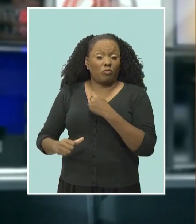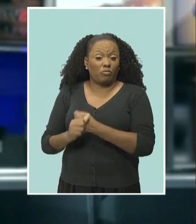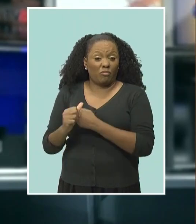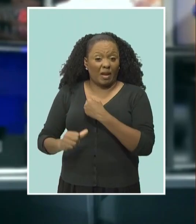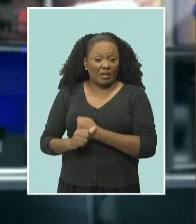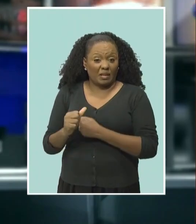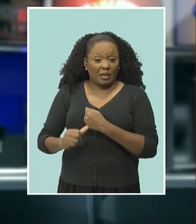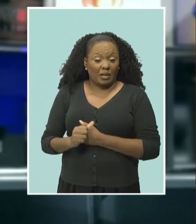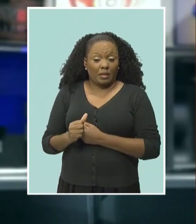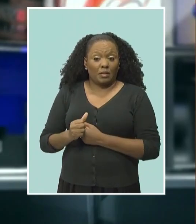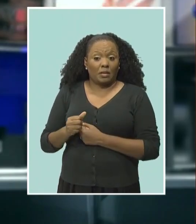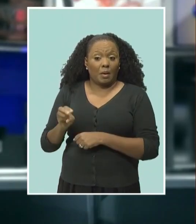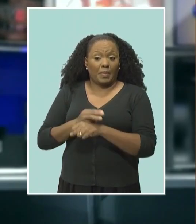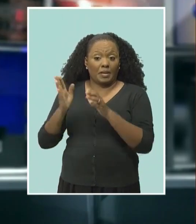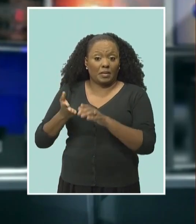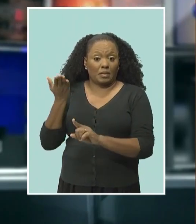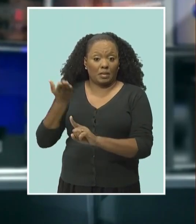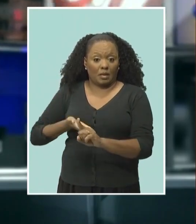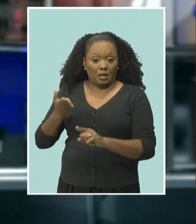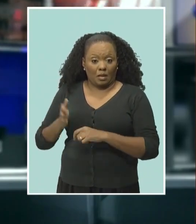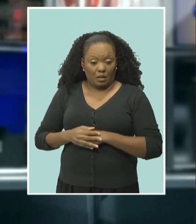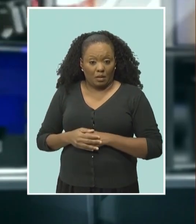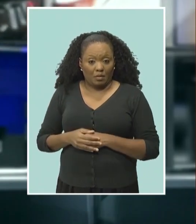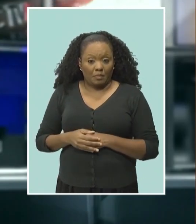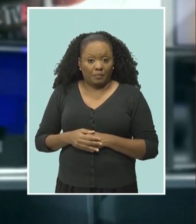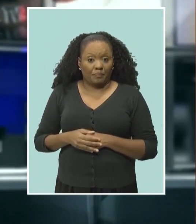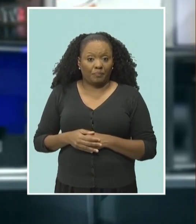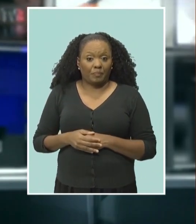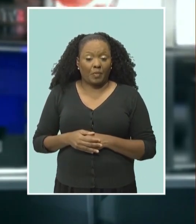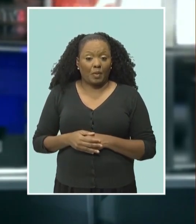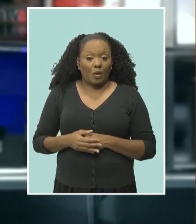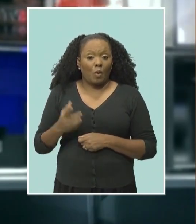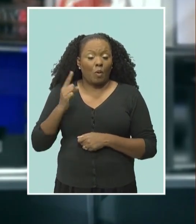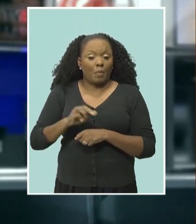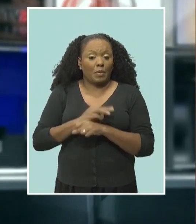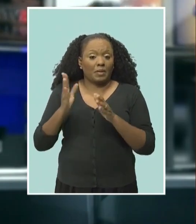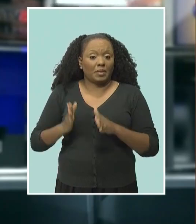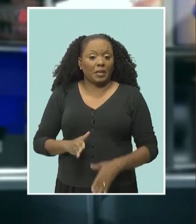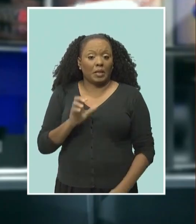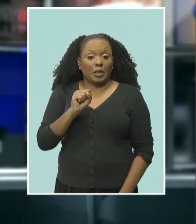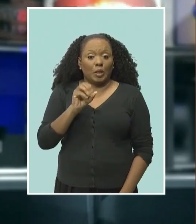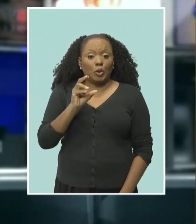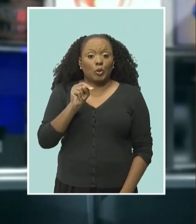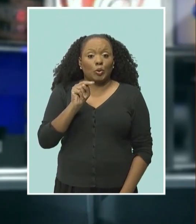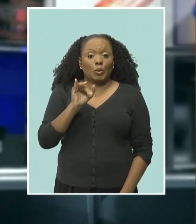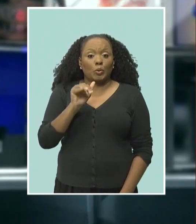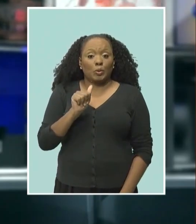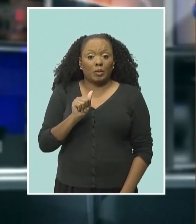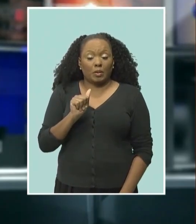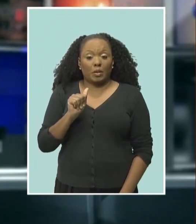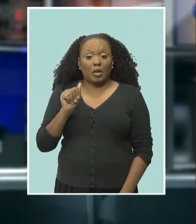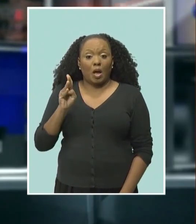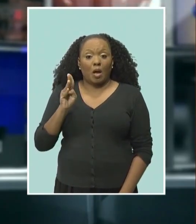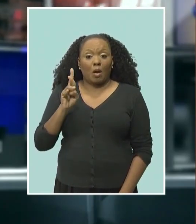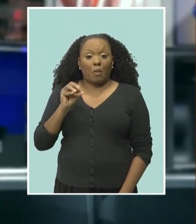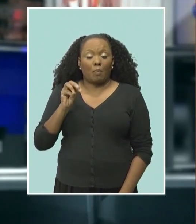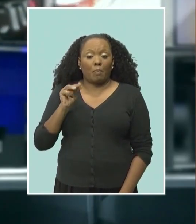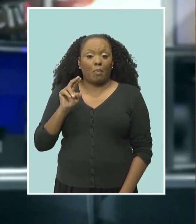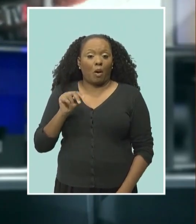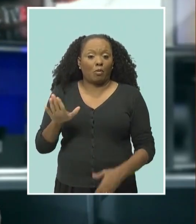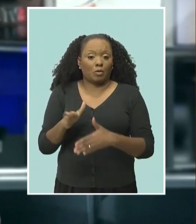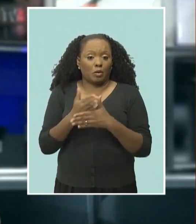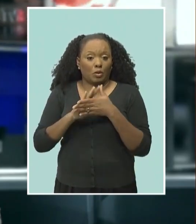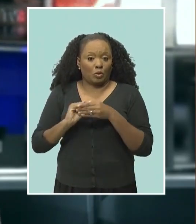shed some light on what happened to her in her contribution to the firearms amendment at 2022 as she called for more support for